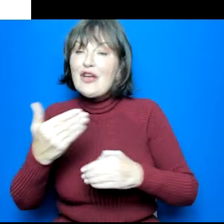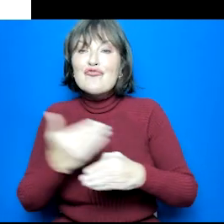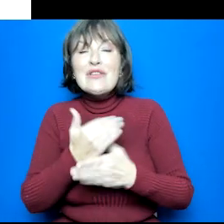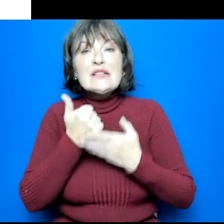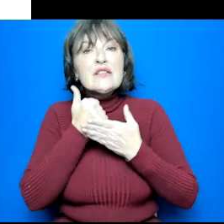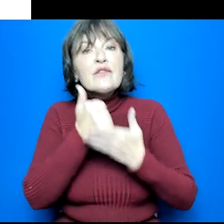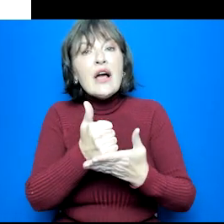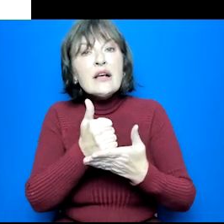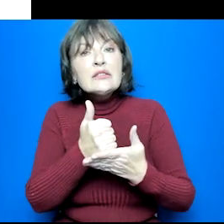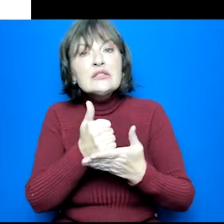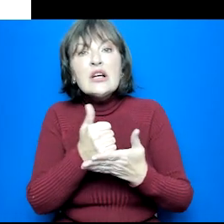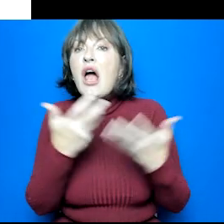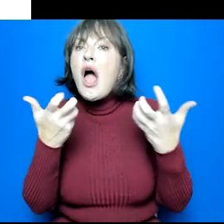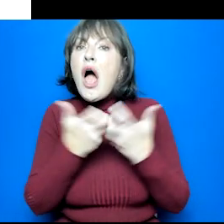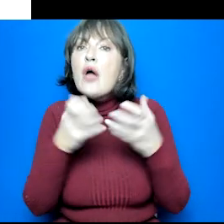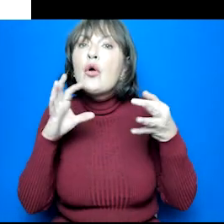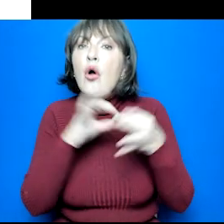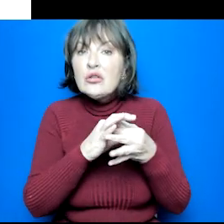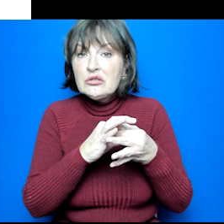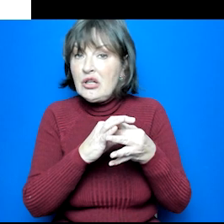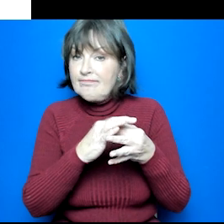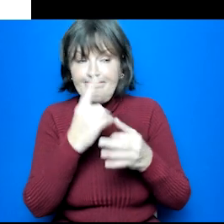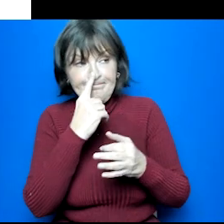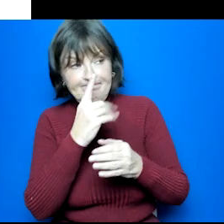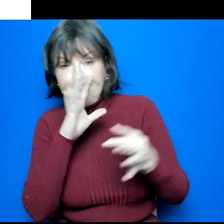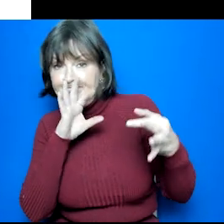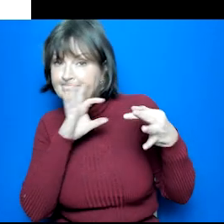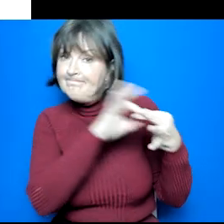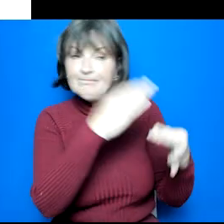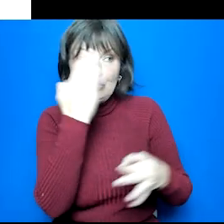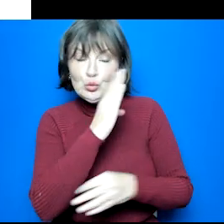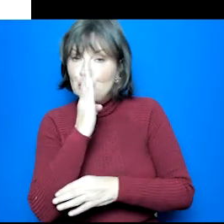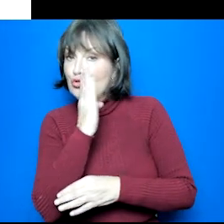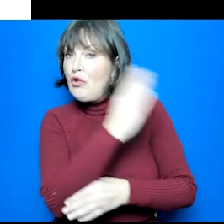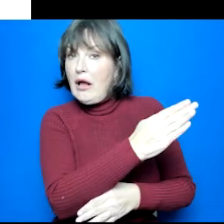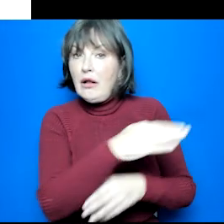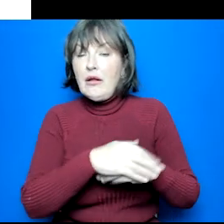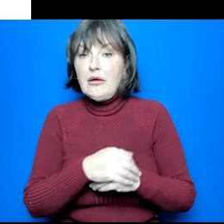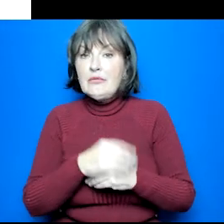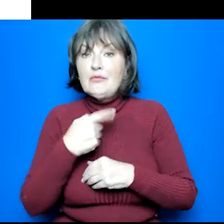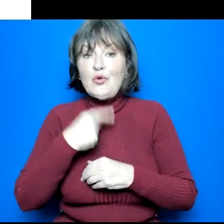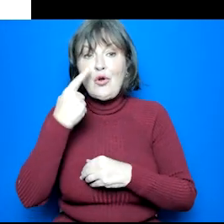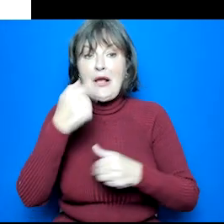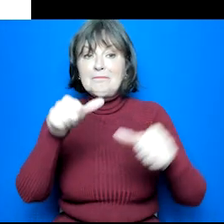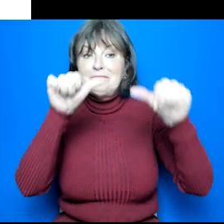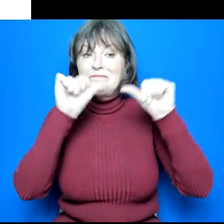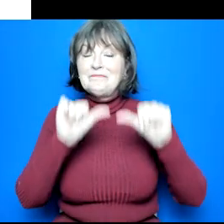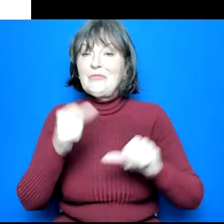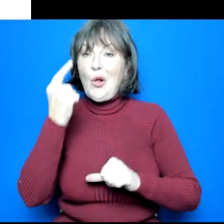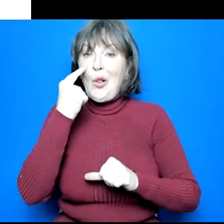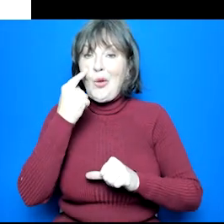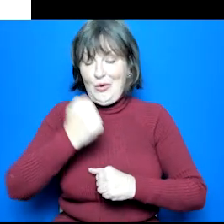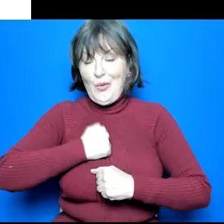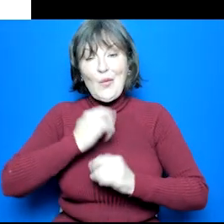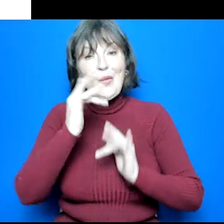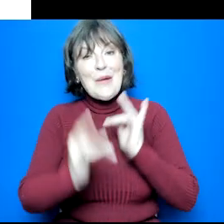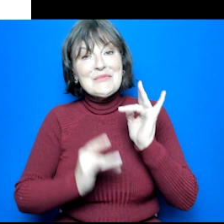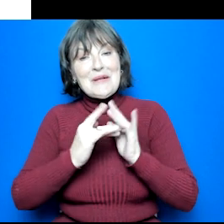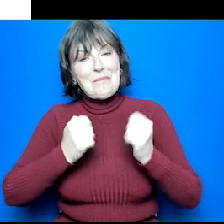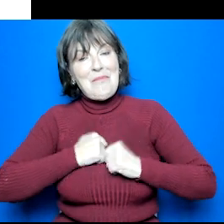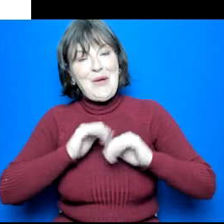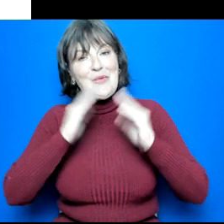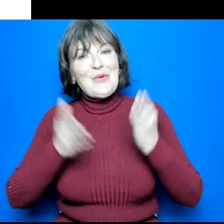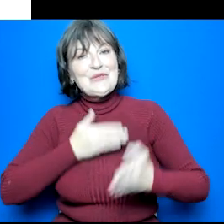be reached by contacting the school directly you can visit your career website myworldofwork at myworldofwork.co.uk